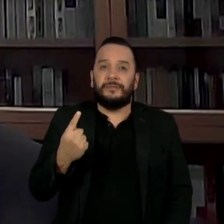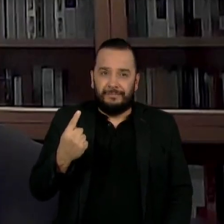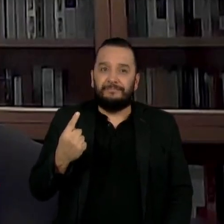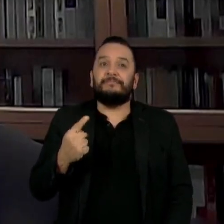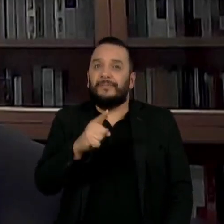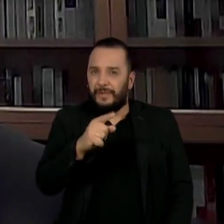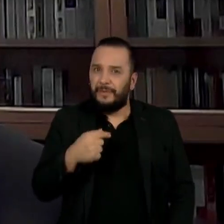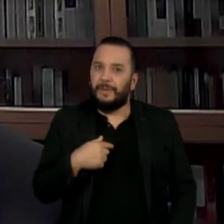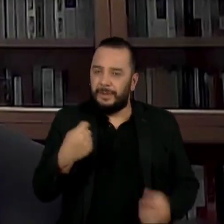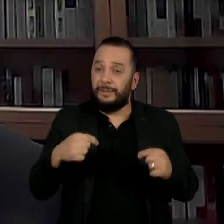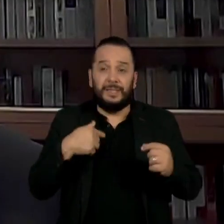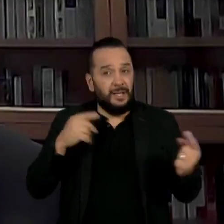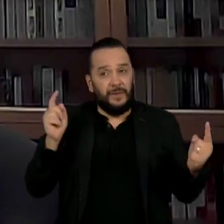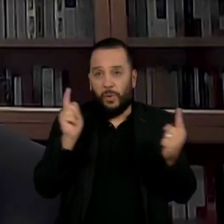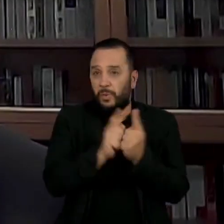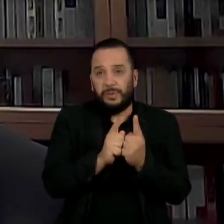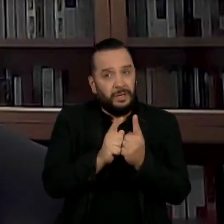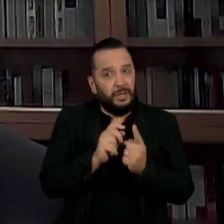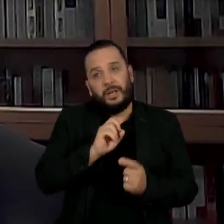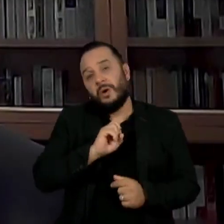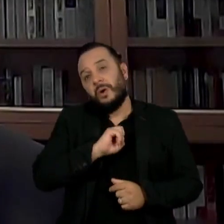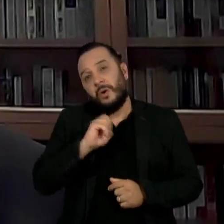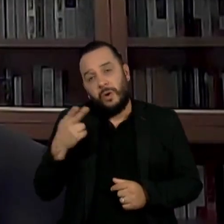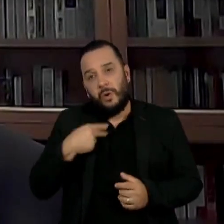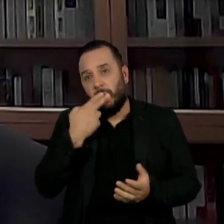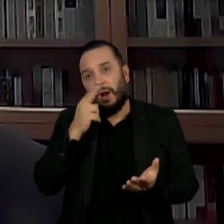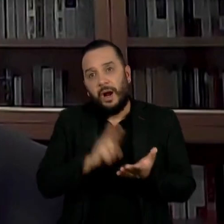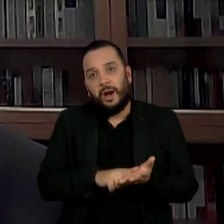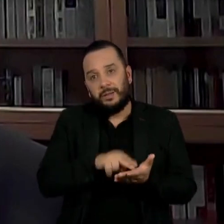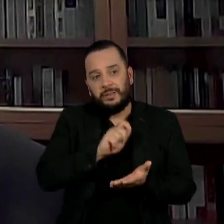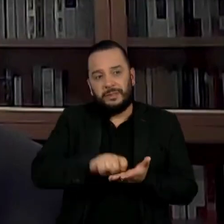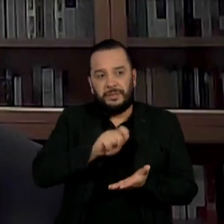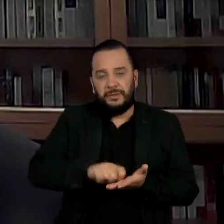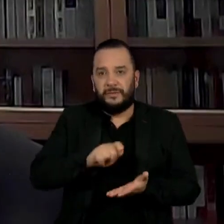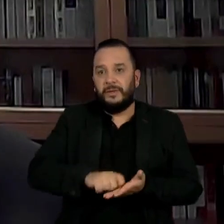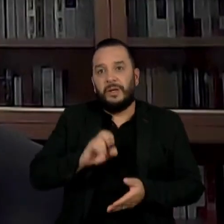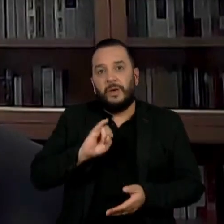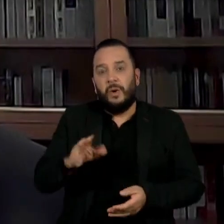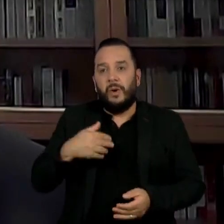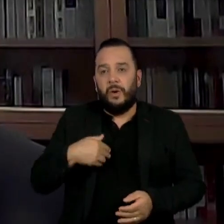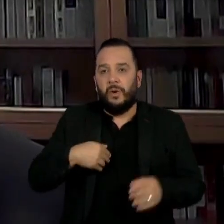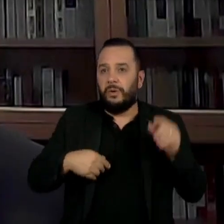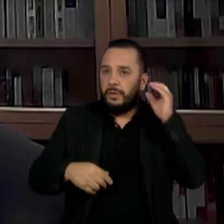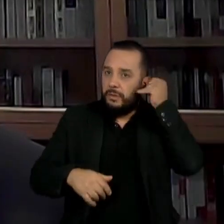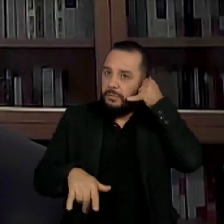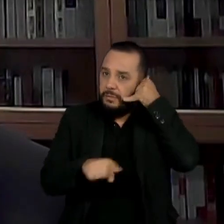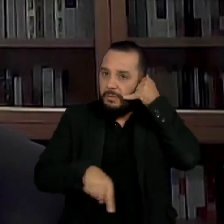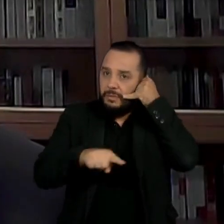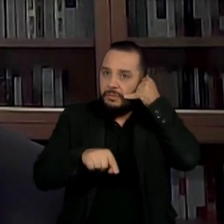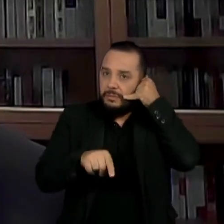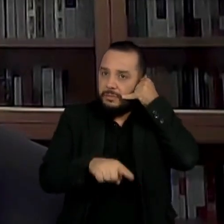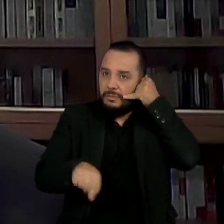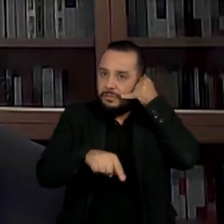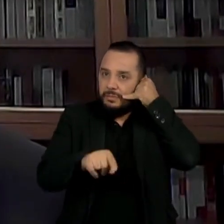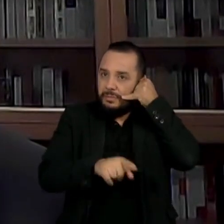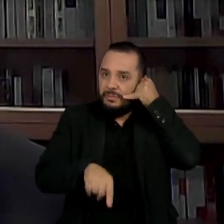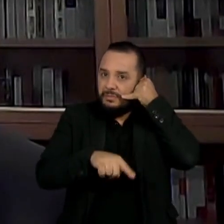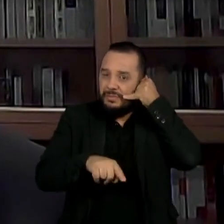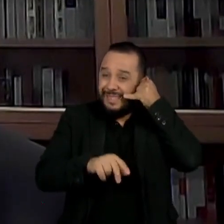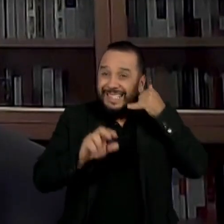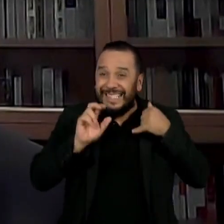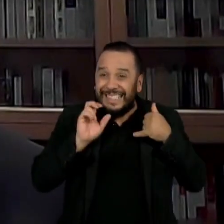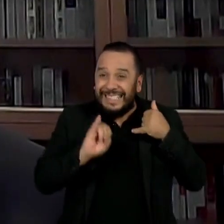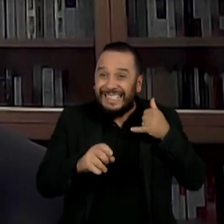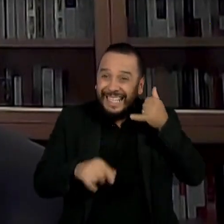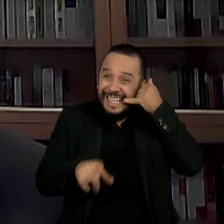either saw them in person or you might write a letter or you would speak to them on a telephone. And if it was long distance, that was an